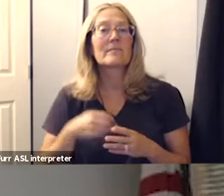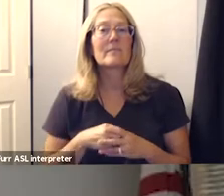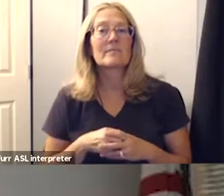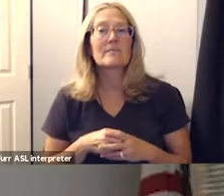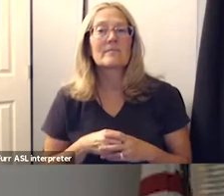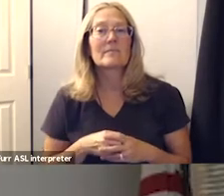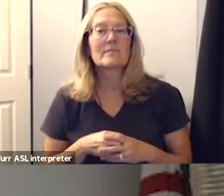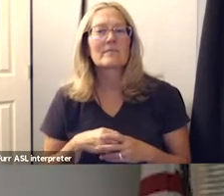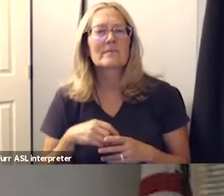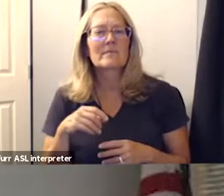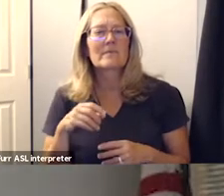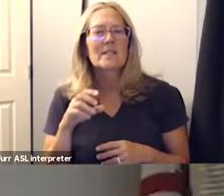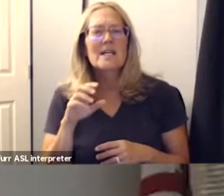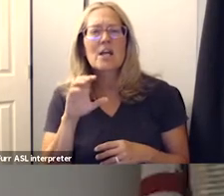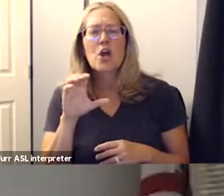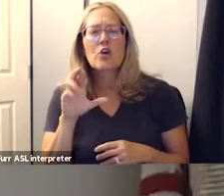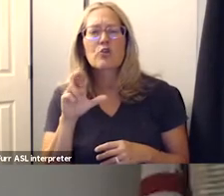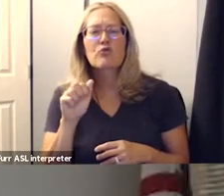crocker